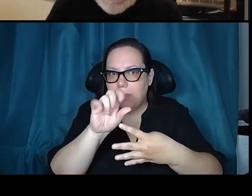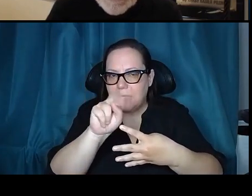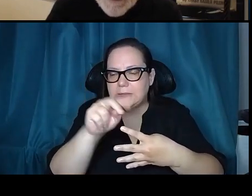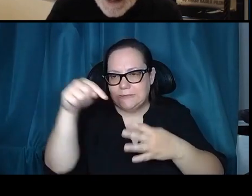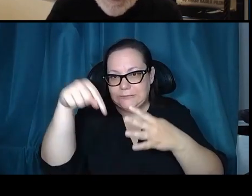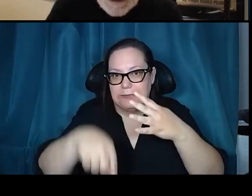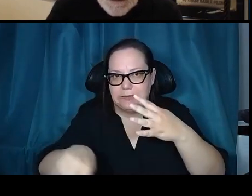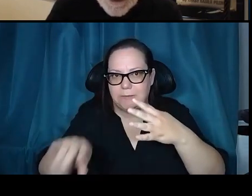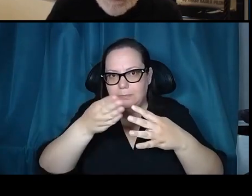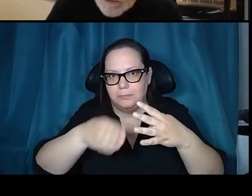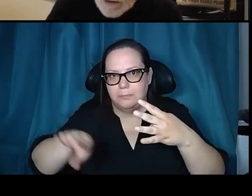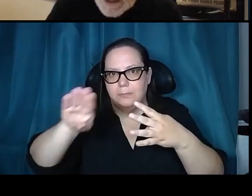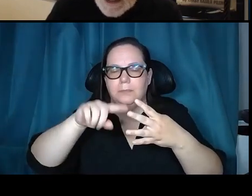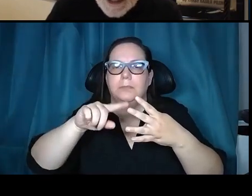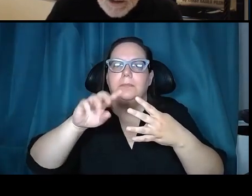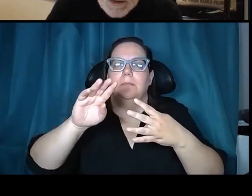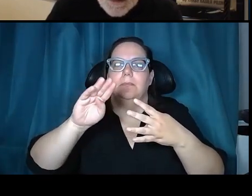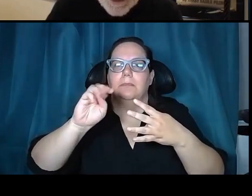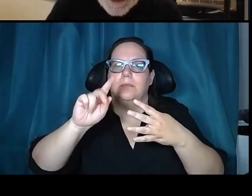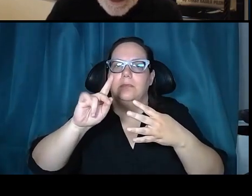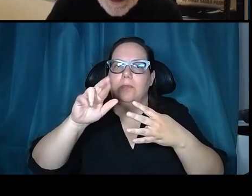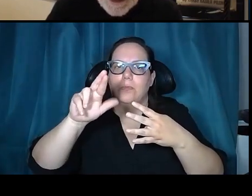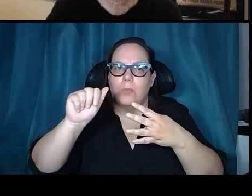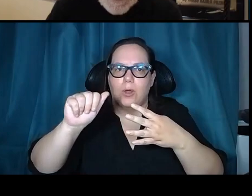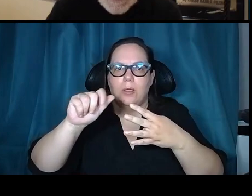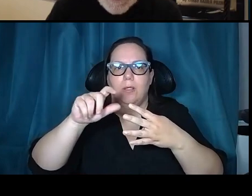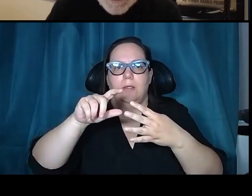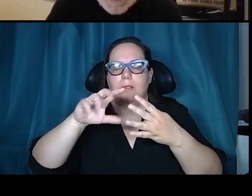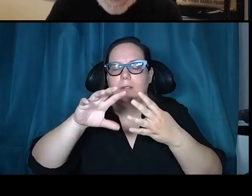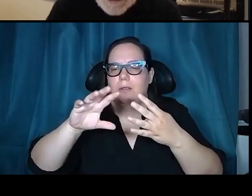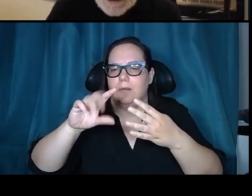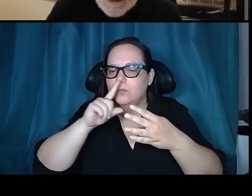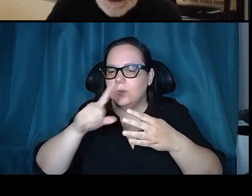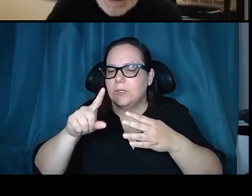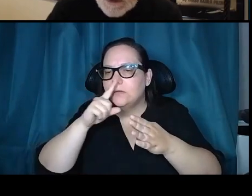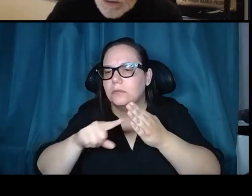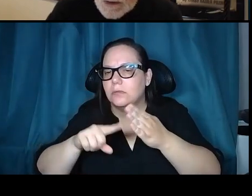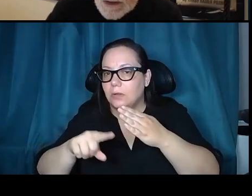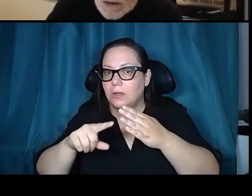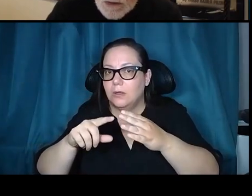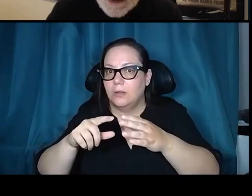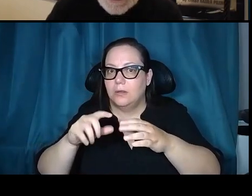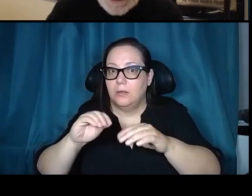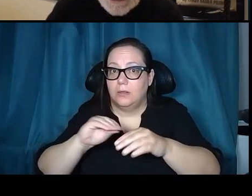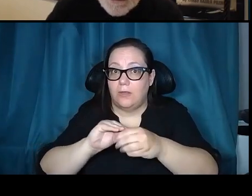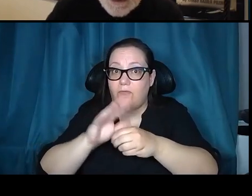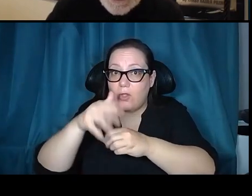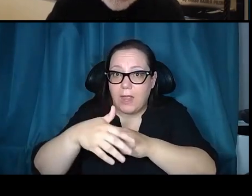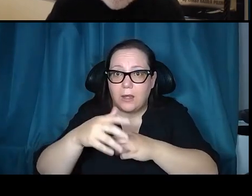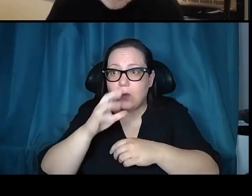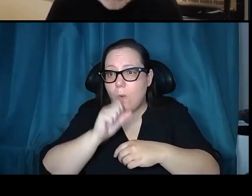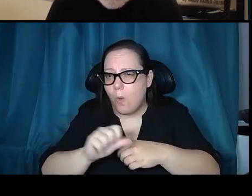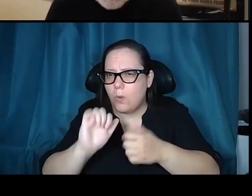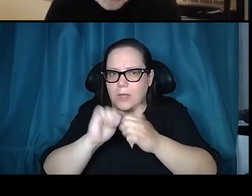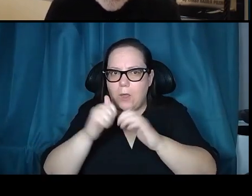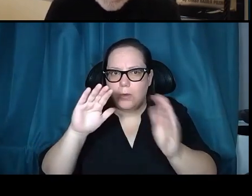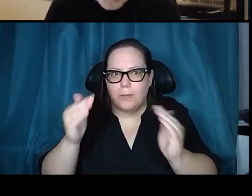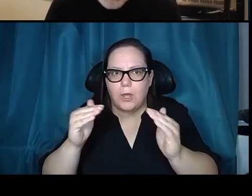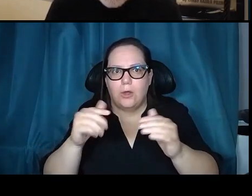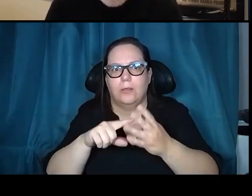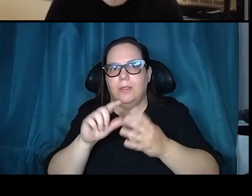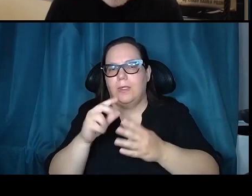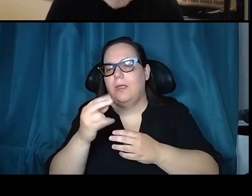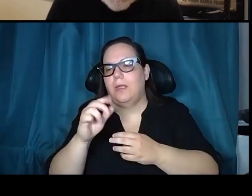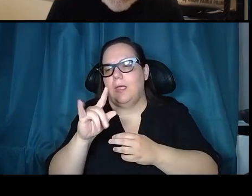Were they impact melt? Were they volcanic? How old were they? How did they compare? Hadley Rill. What is its origin? Was it a river as originally